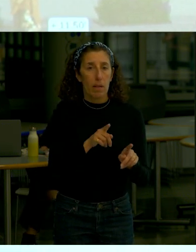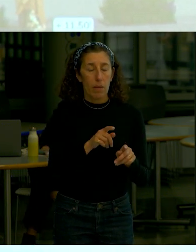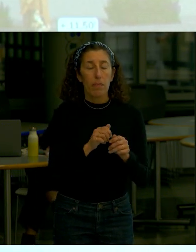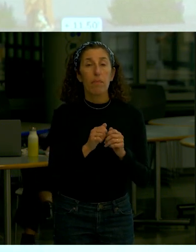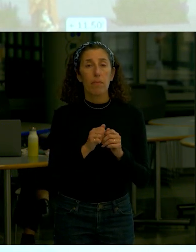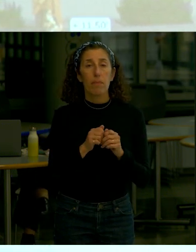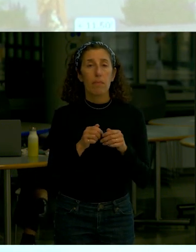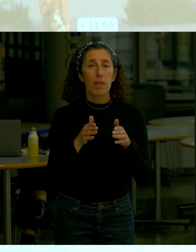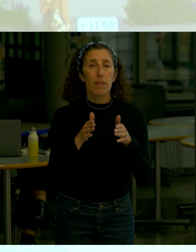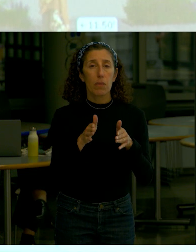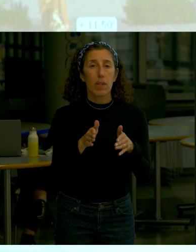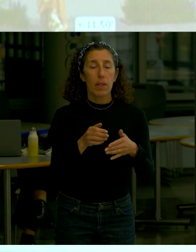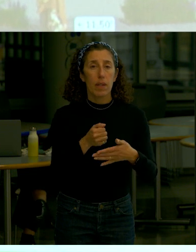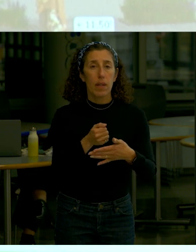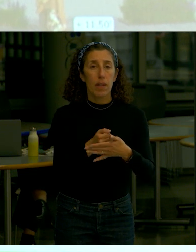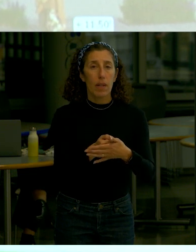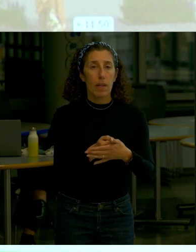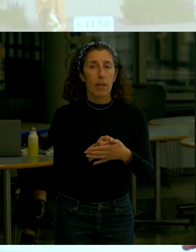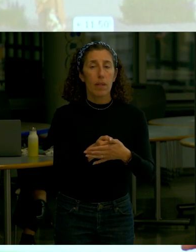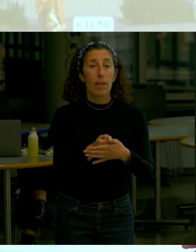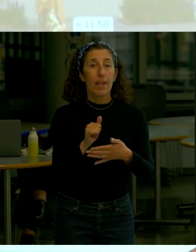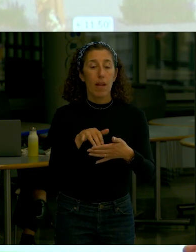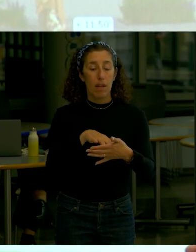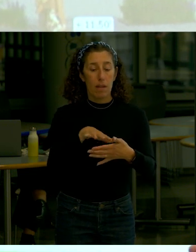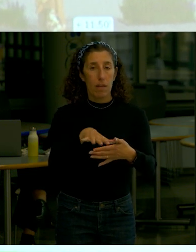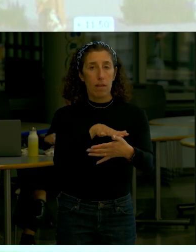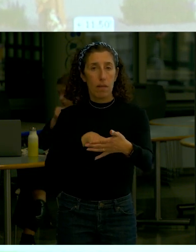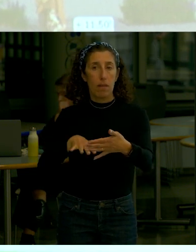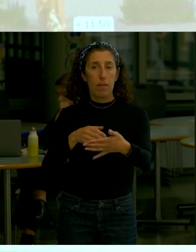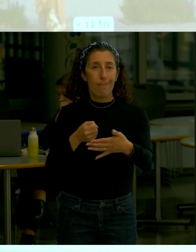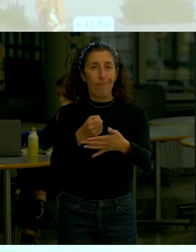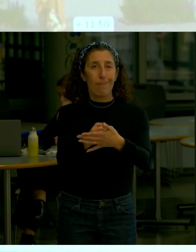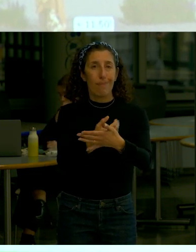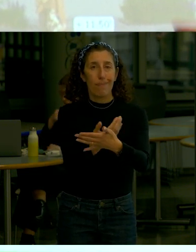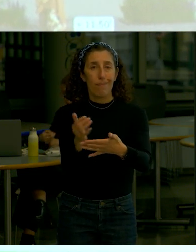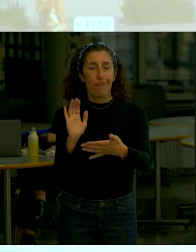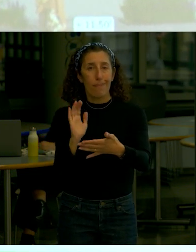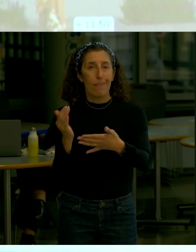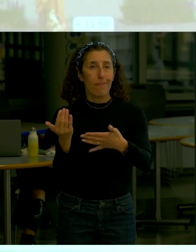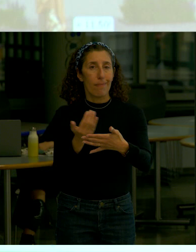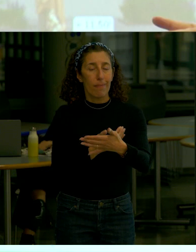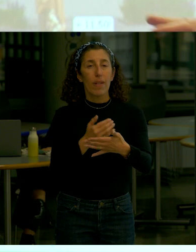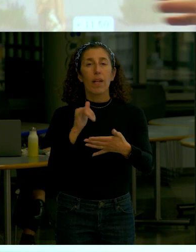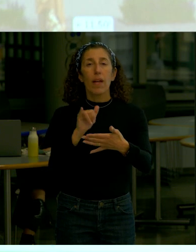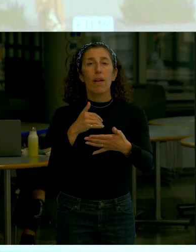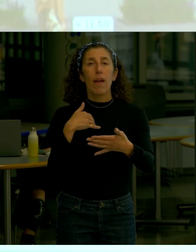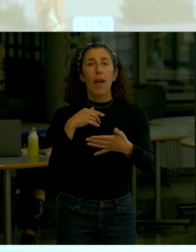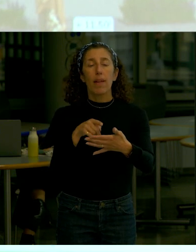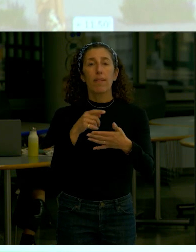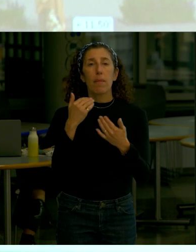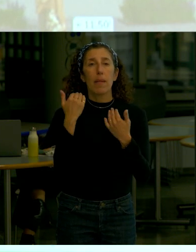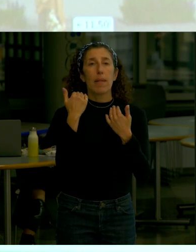in the esplanade itself because it is an esplanade right so you don't you know we're building within a deck and the deck